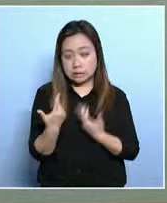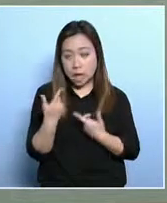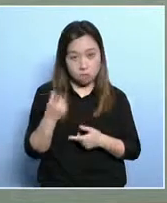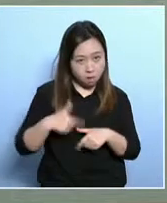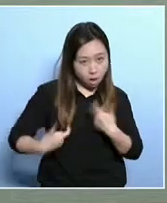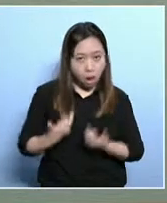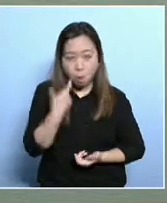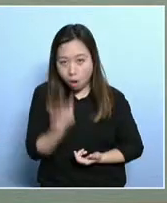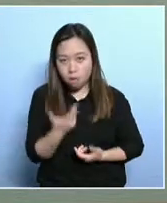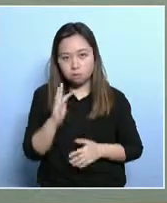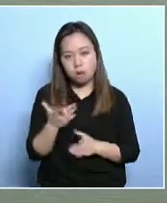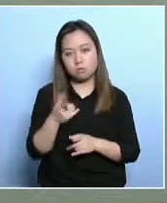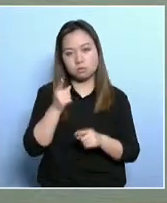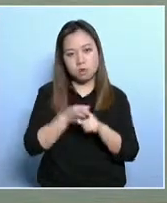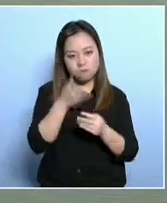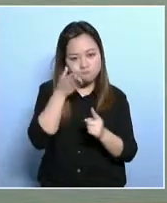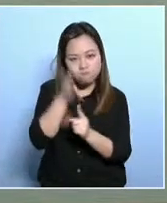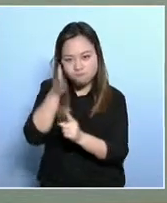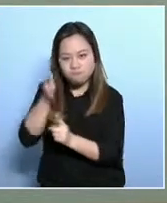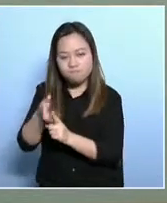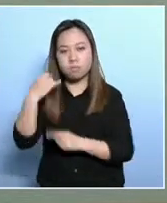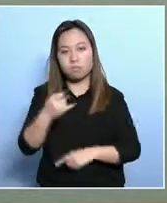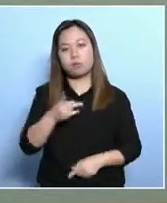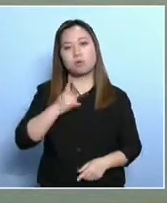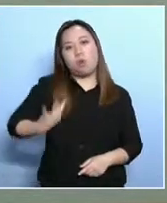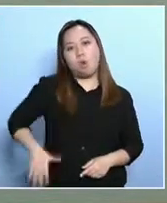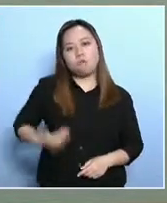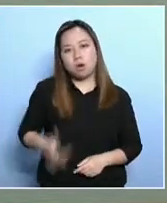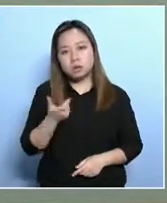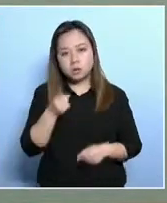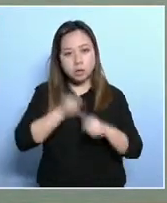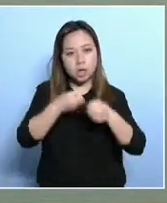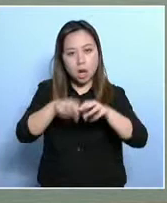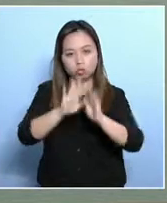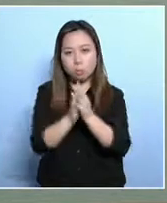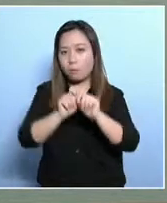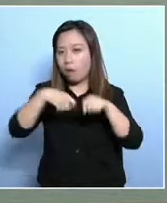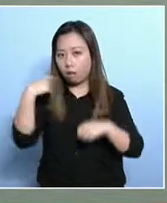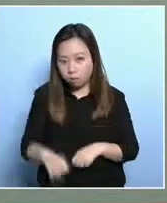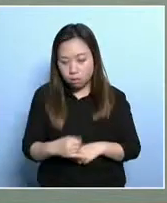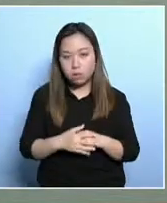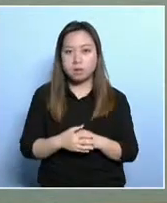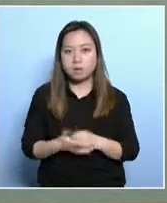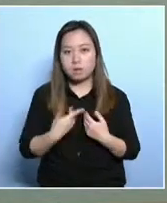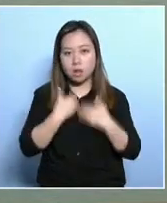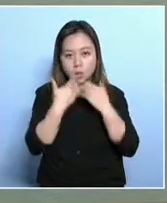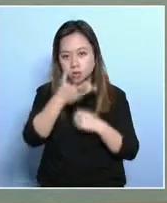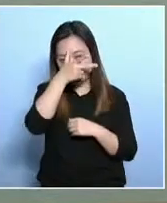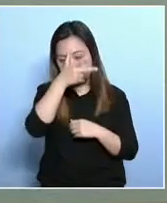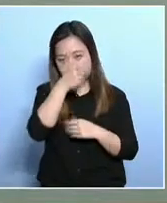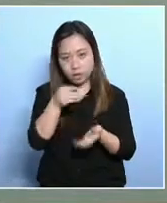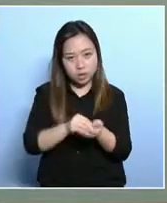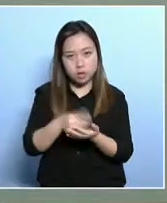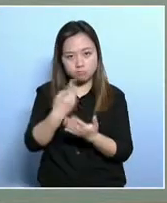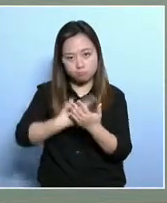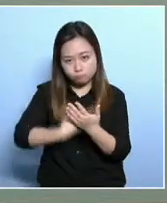education expenses are very huge. But these sums don't really resolve